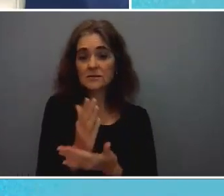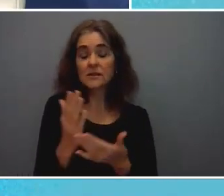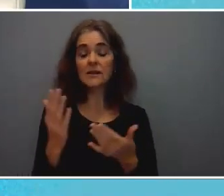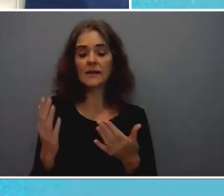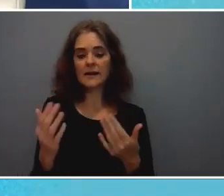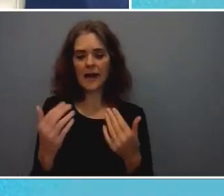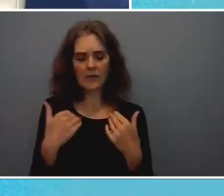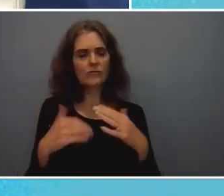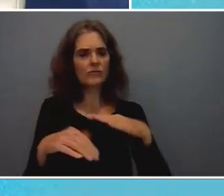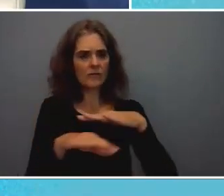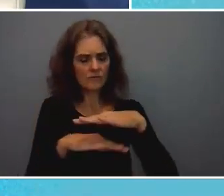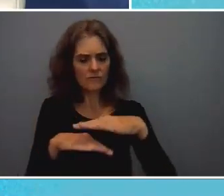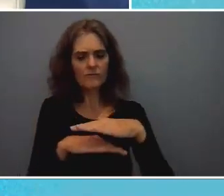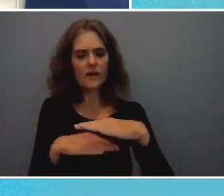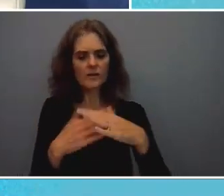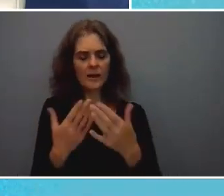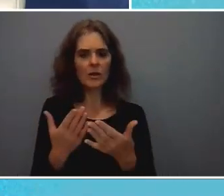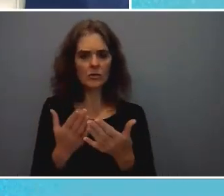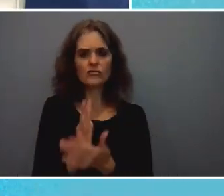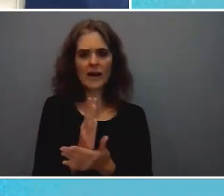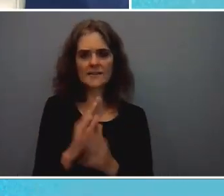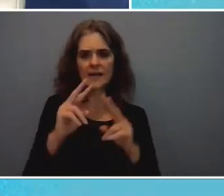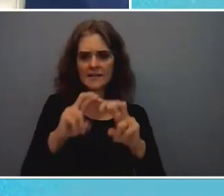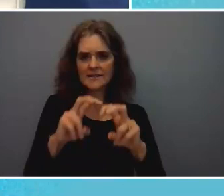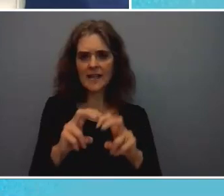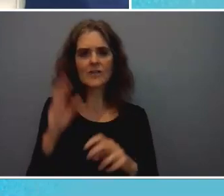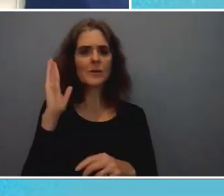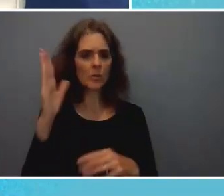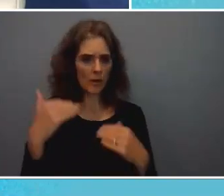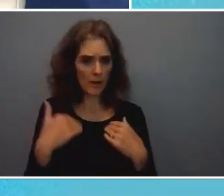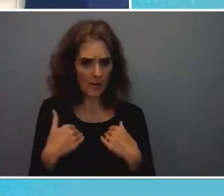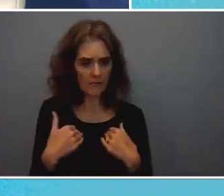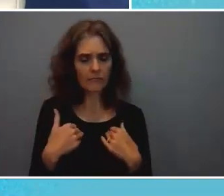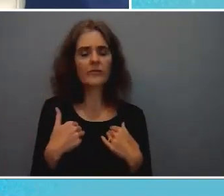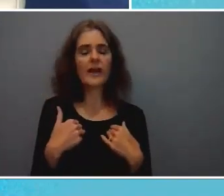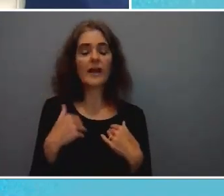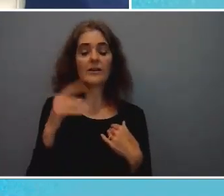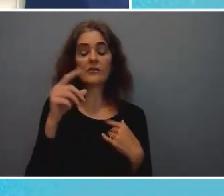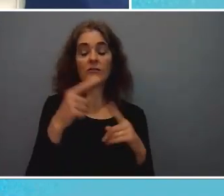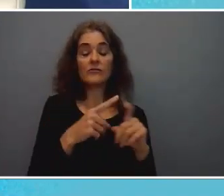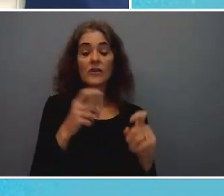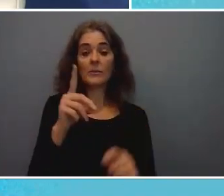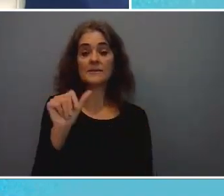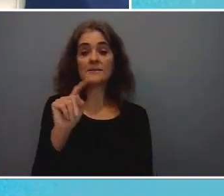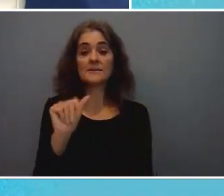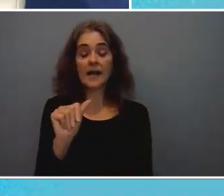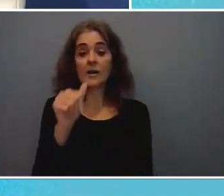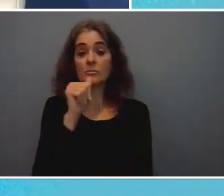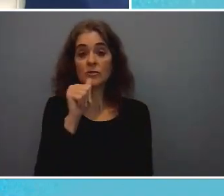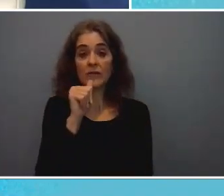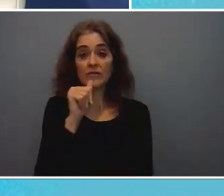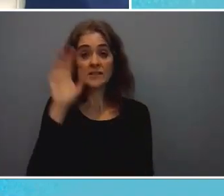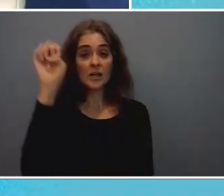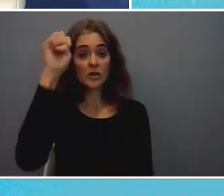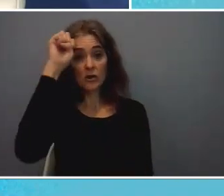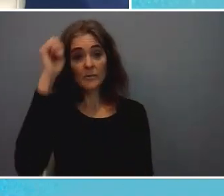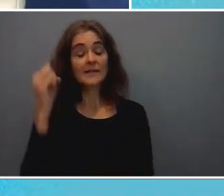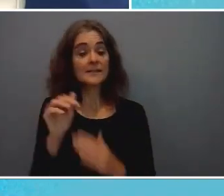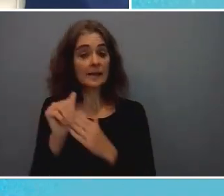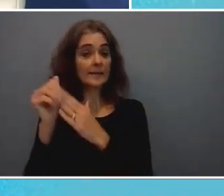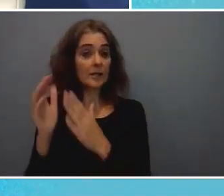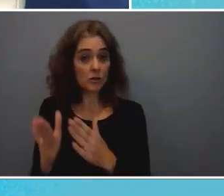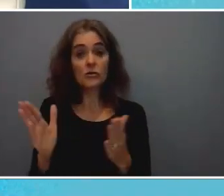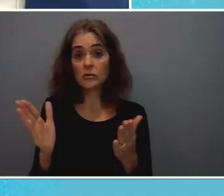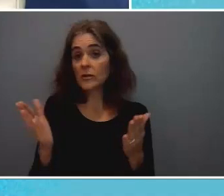rights impact assessment and as we know from data privacy globally europe is is a leader and we already have seen